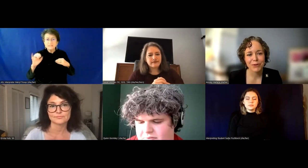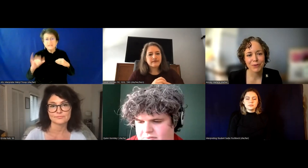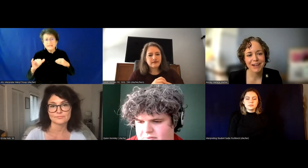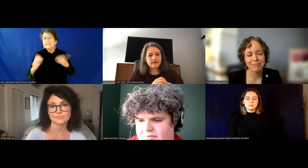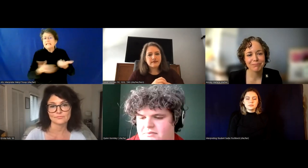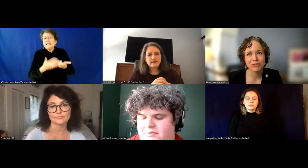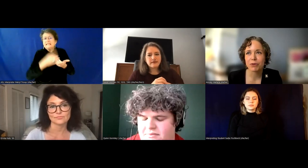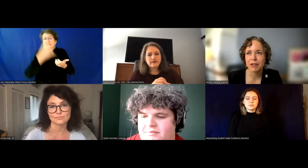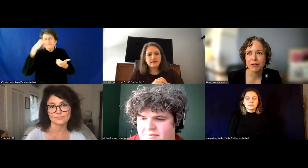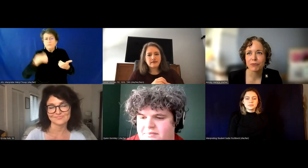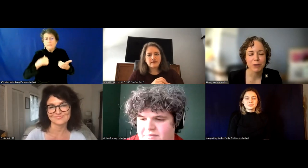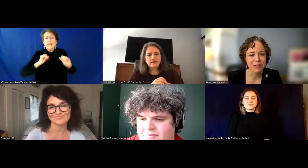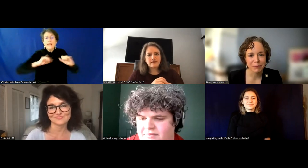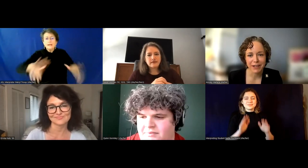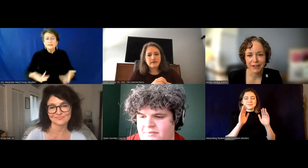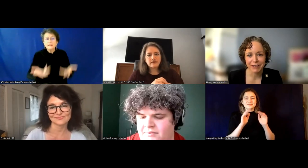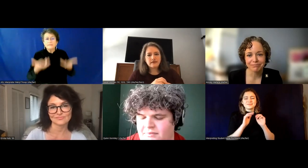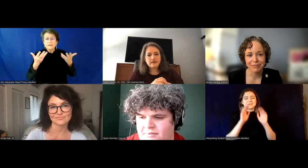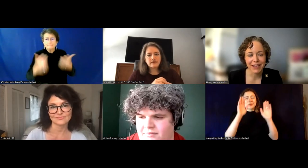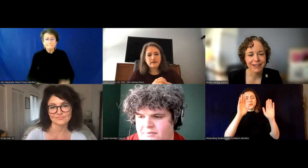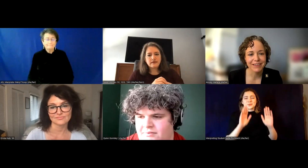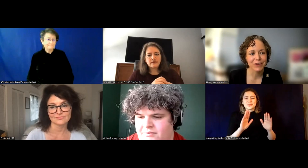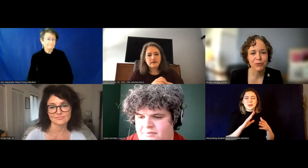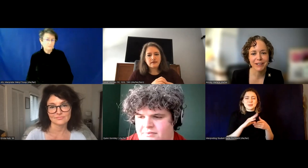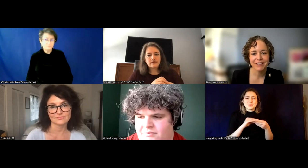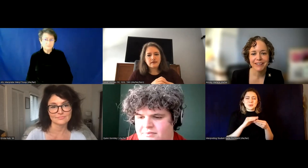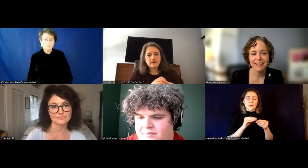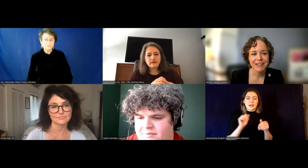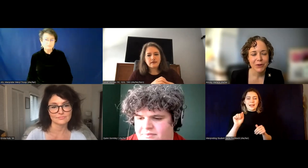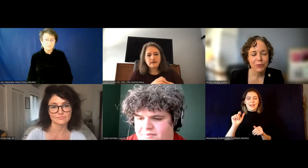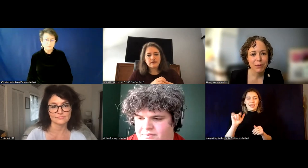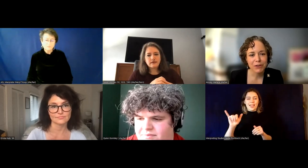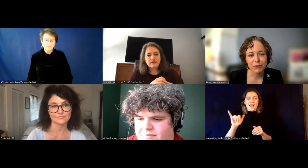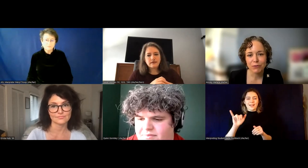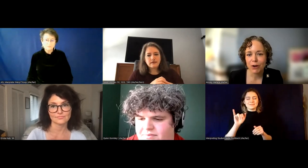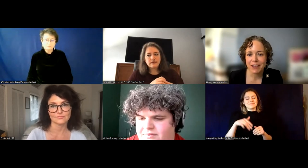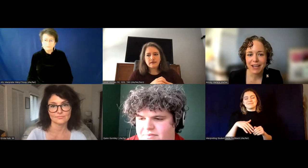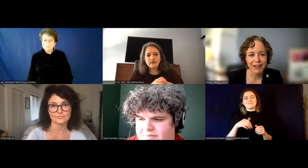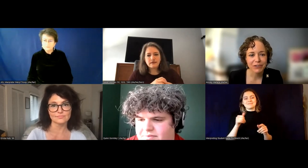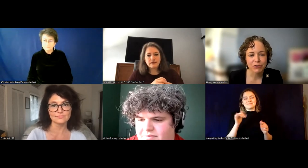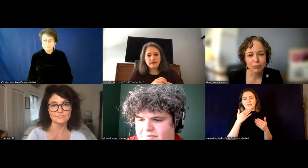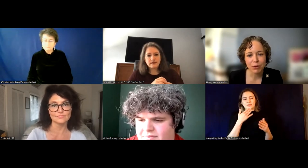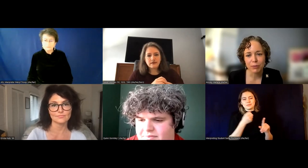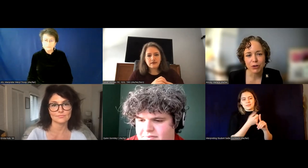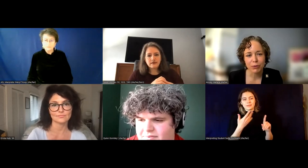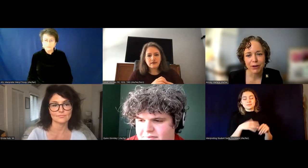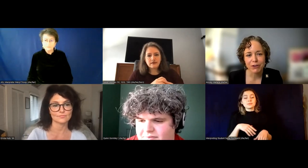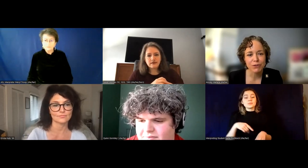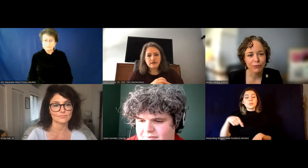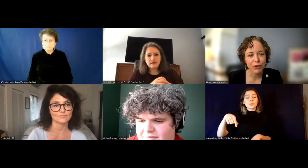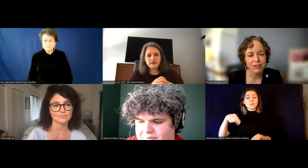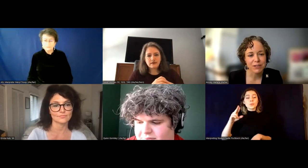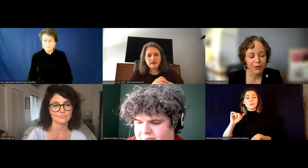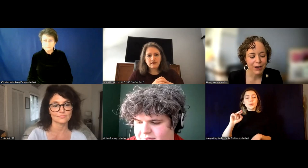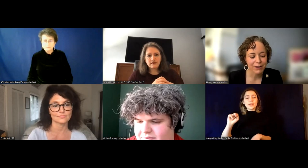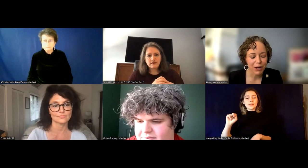What a great story of what it means to be an ally. And then Quinn, what about you? You've already had such a remarkable career. How did